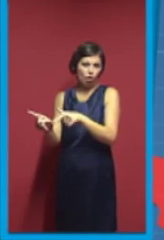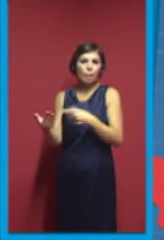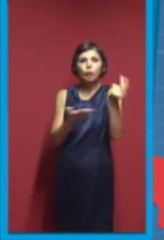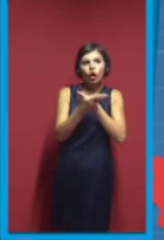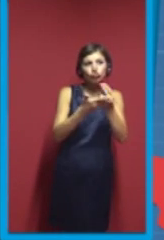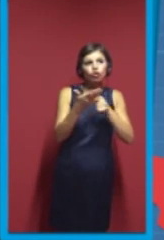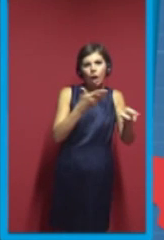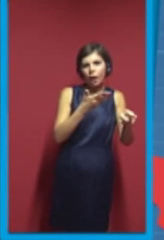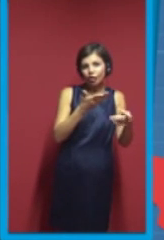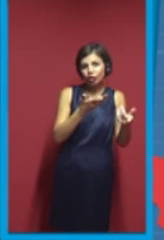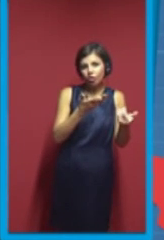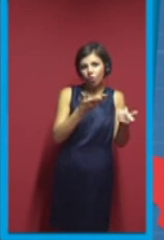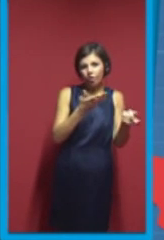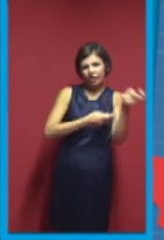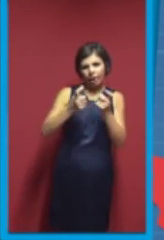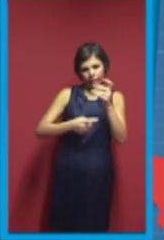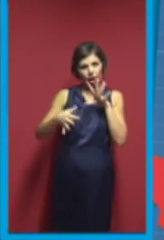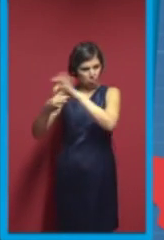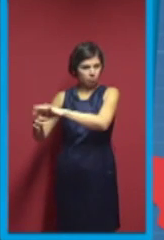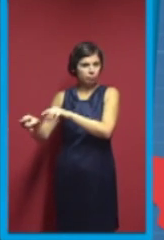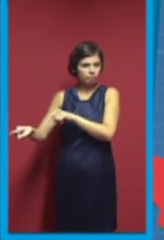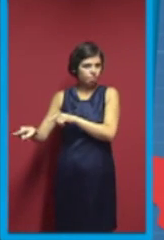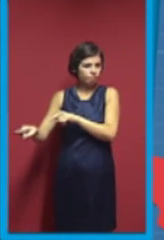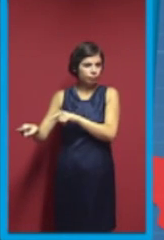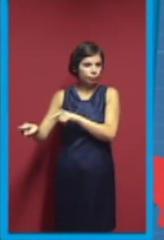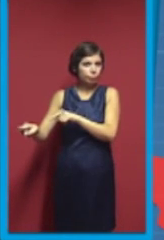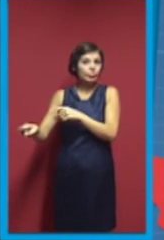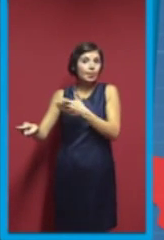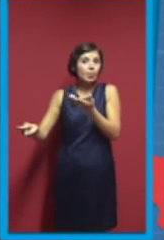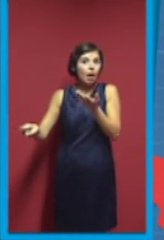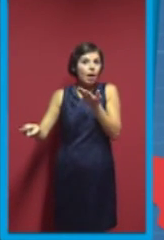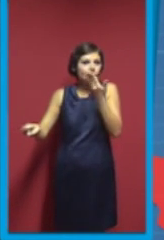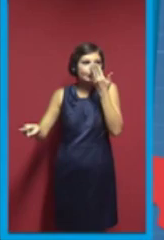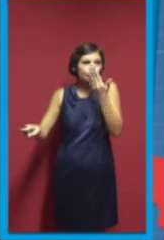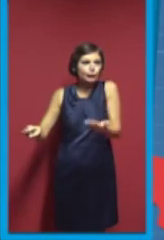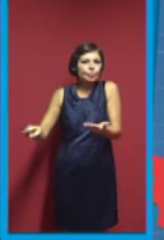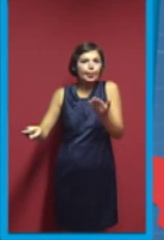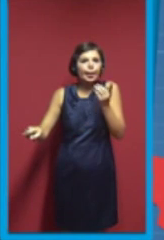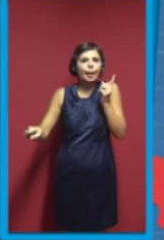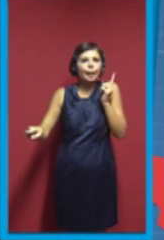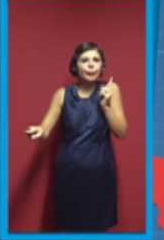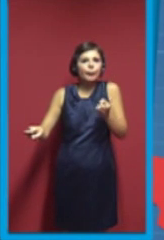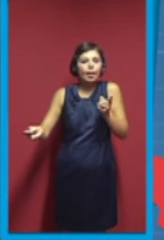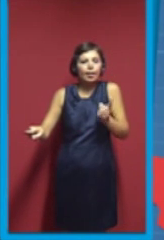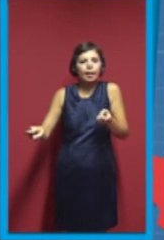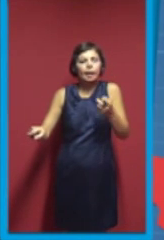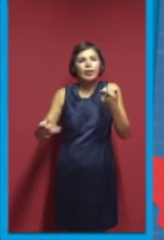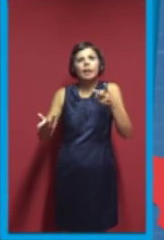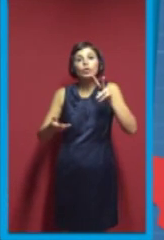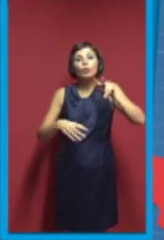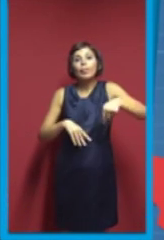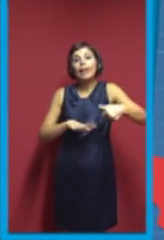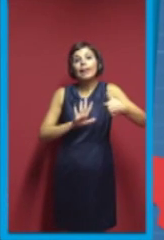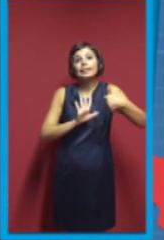took, well, year 2006 for something else. So, 2006 is a year of deserts and